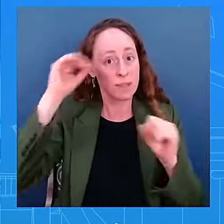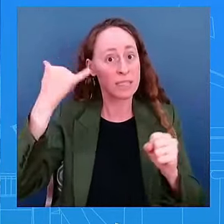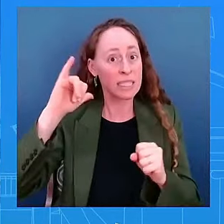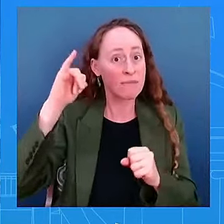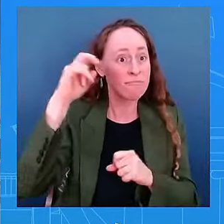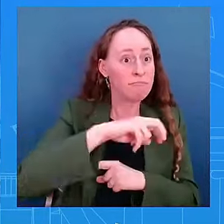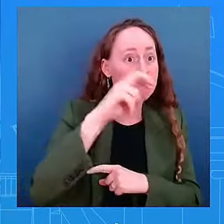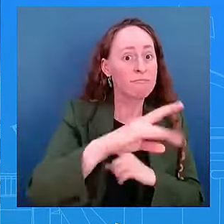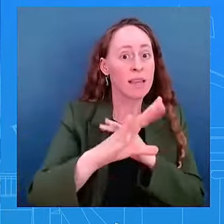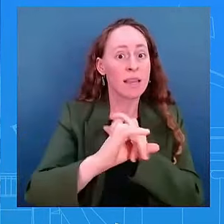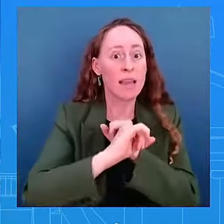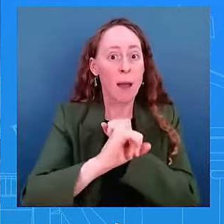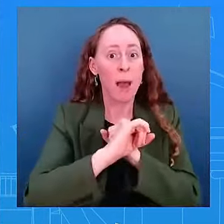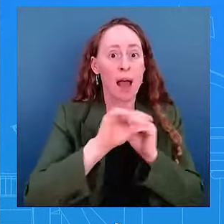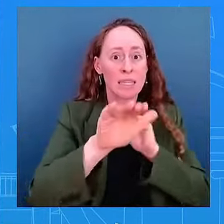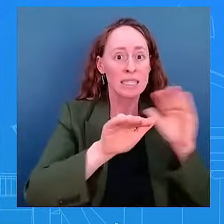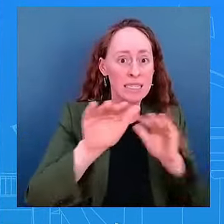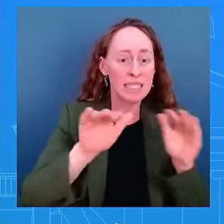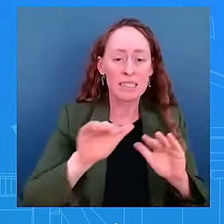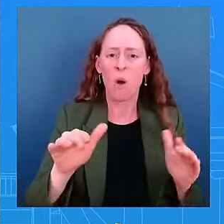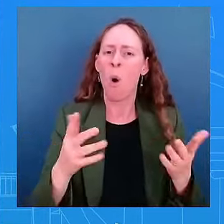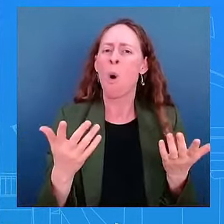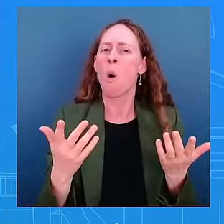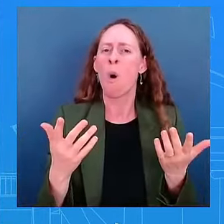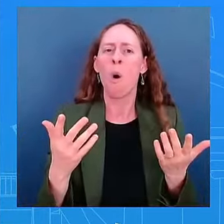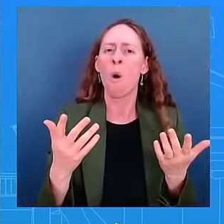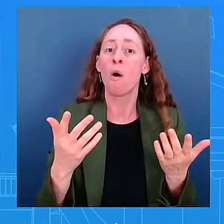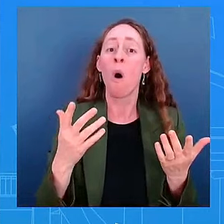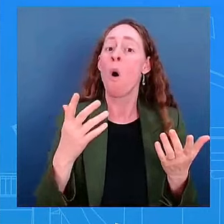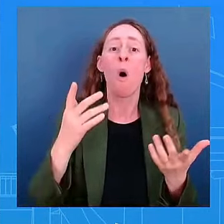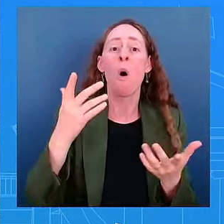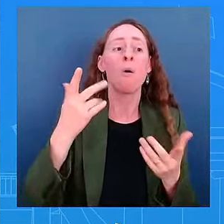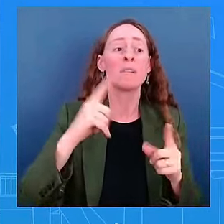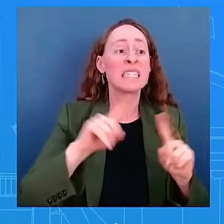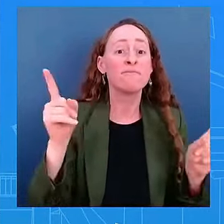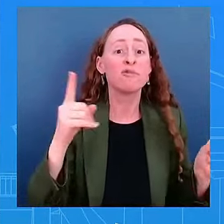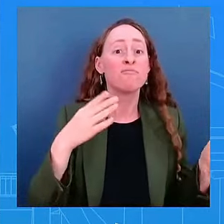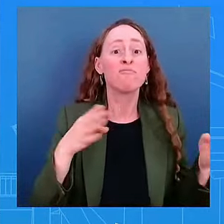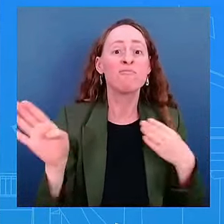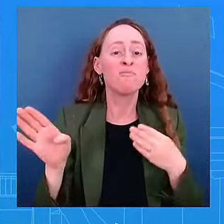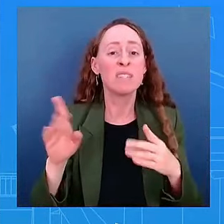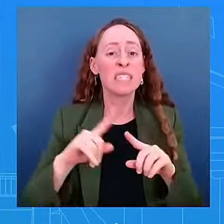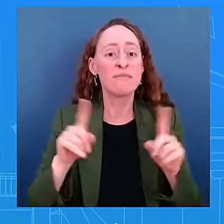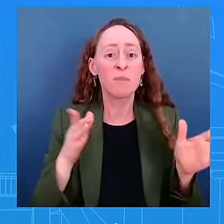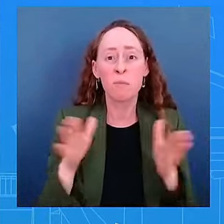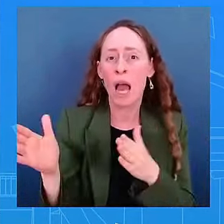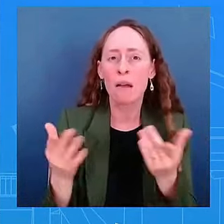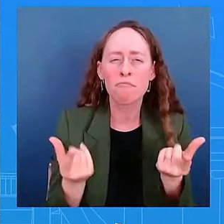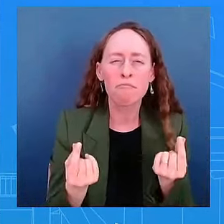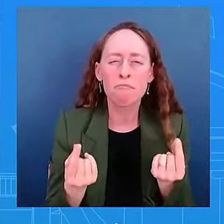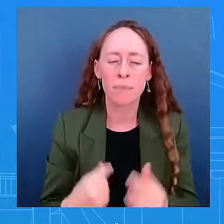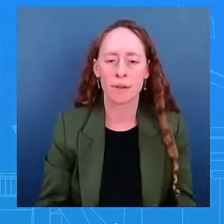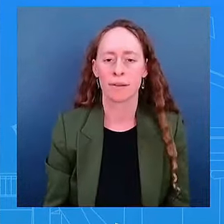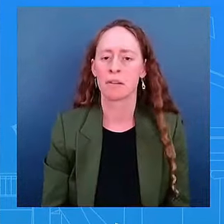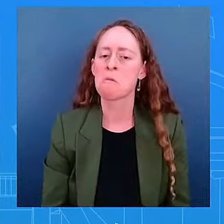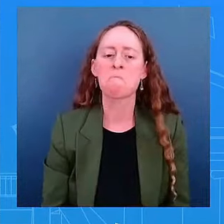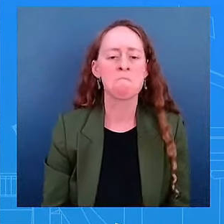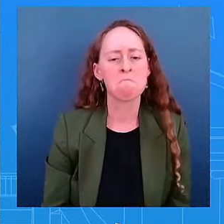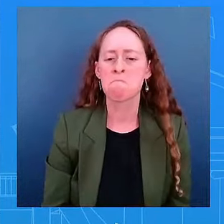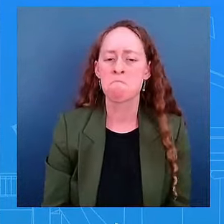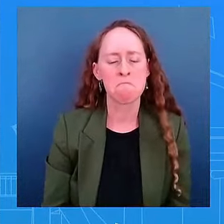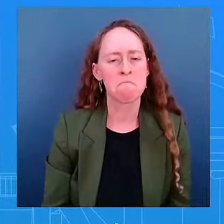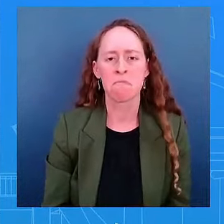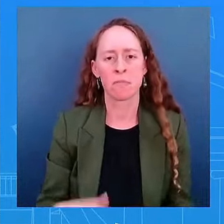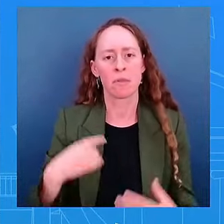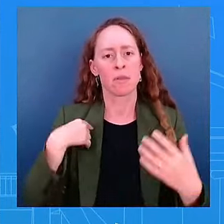he might not have done? So I don't have any policy announcements to make at this time. The president is going to continue to do what he has set out to do for